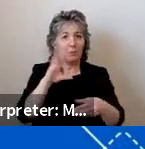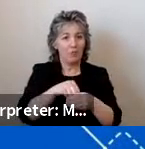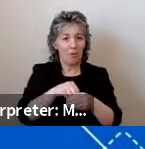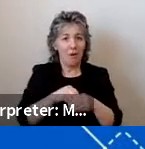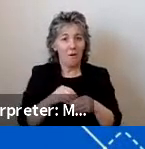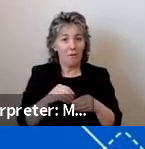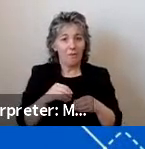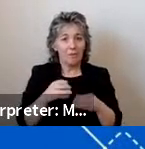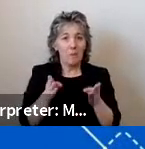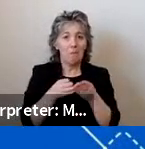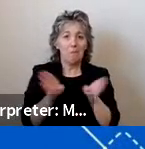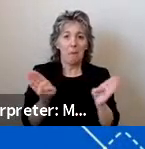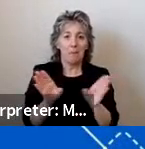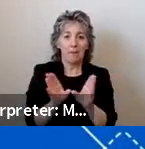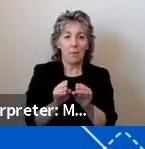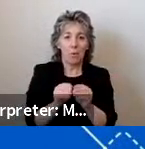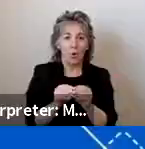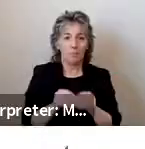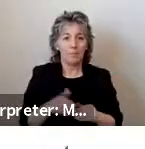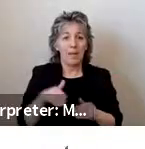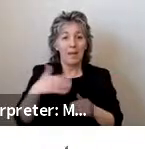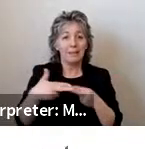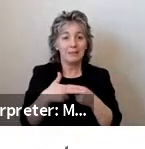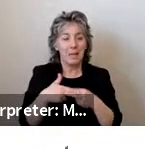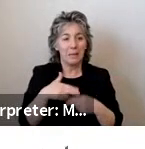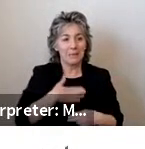public forum. Next slide, please.